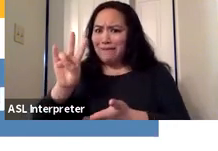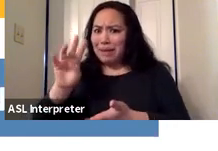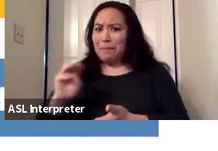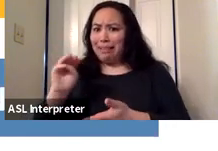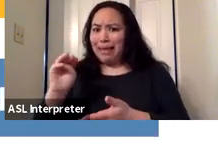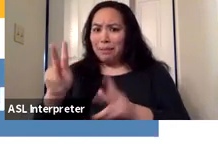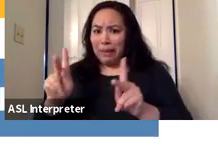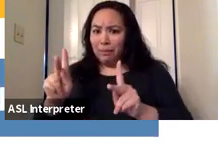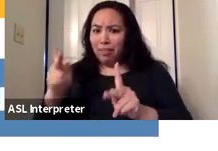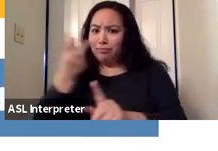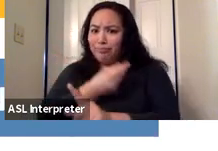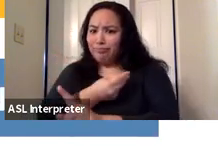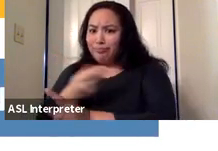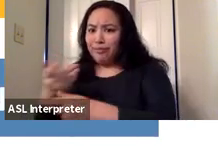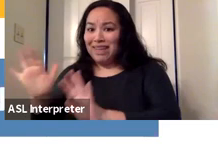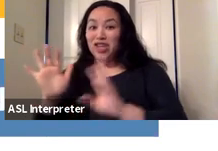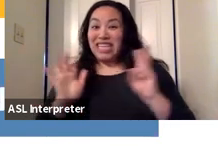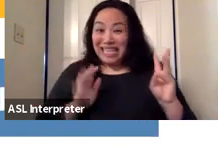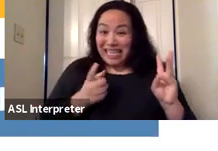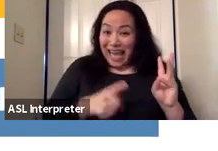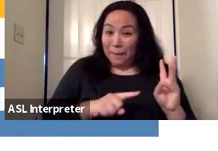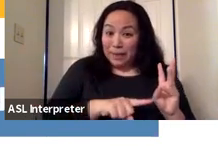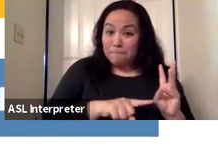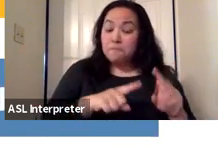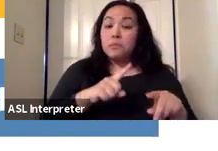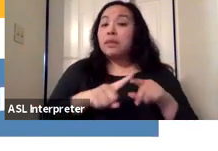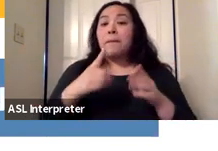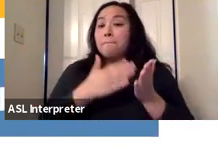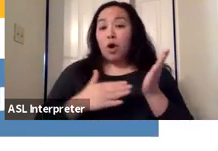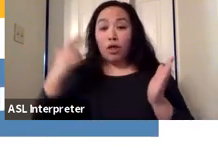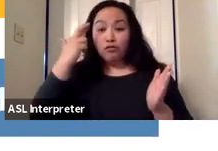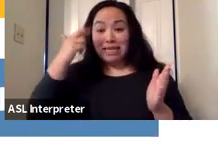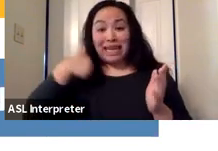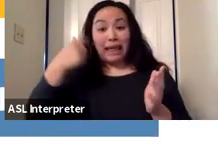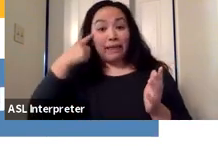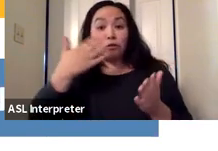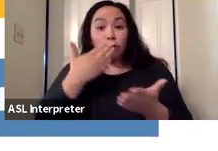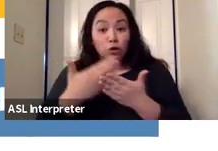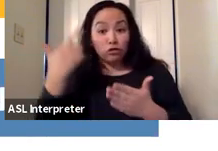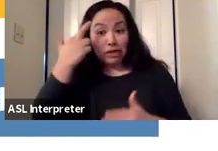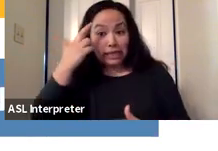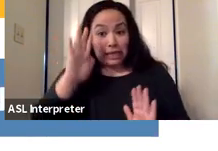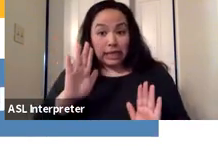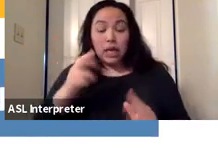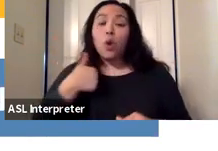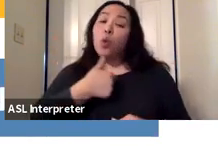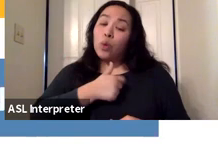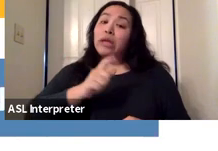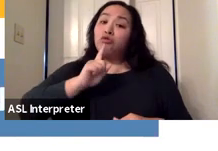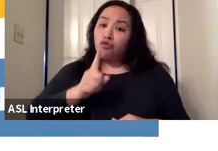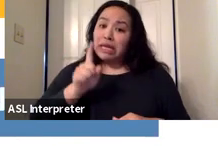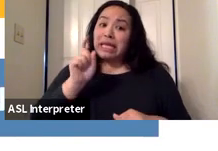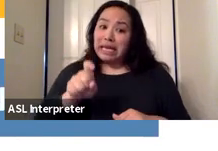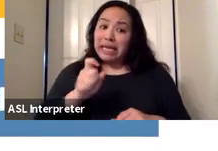administered by that time. But part of the reason for this, and I think it's a very good and reassuring reason, is that we really needed to put